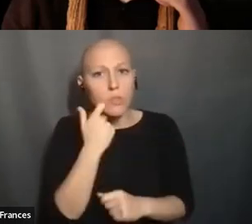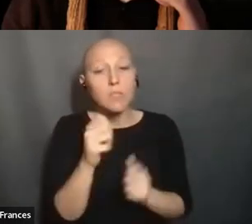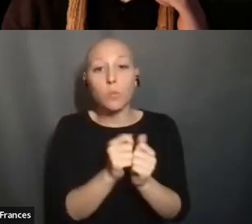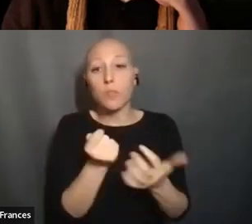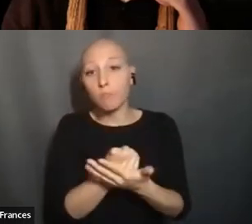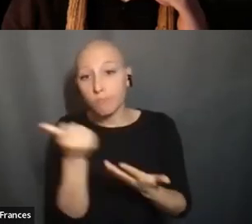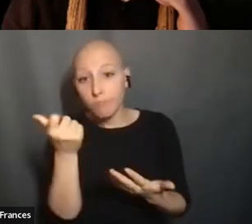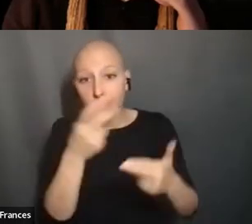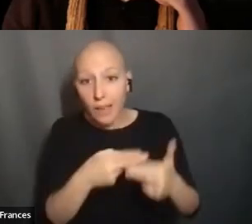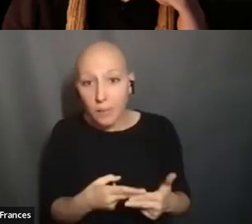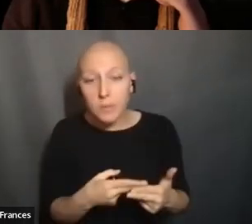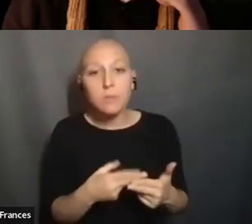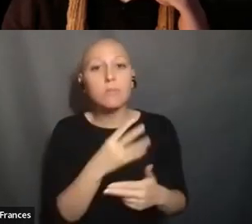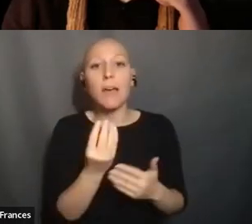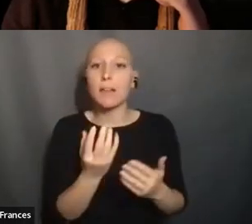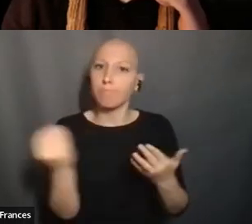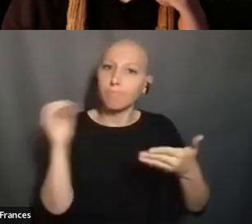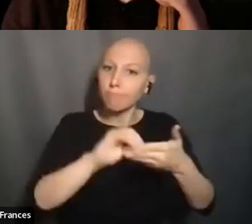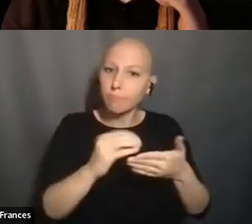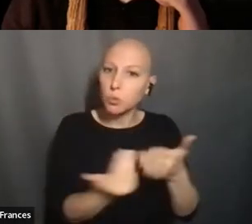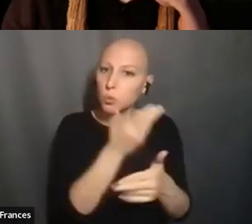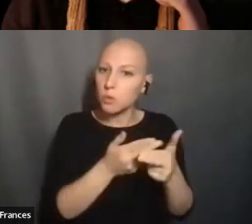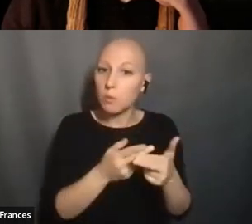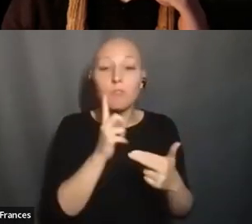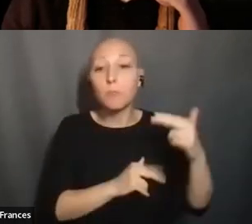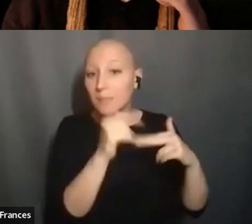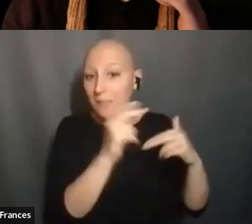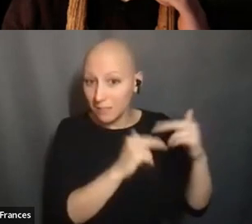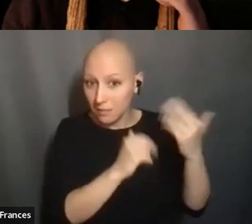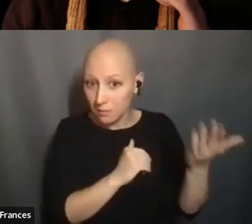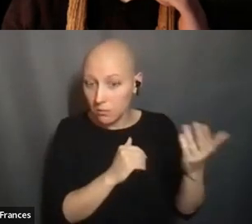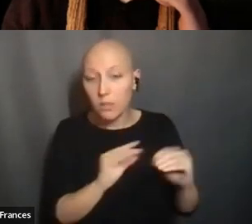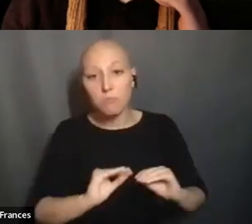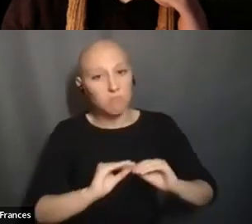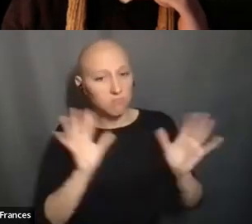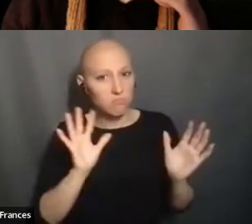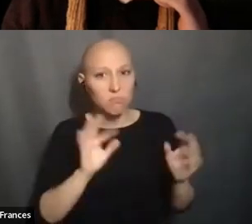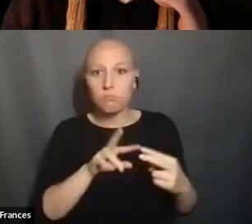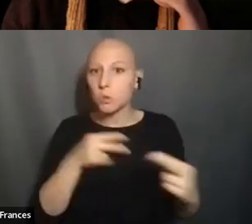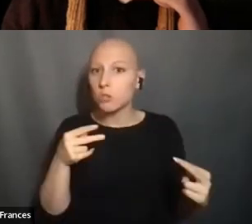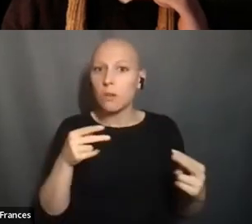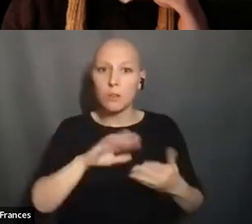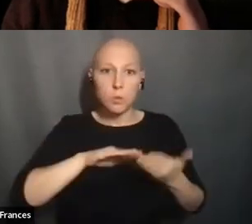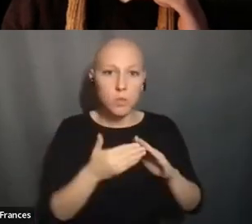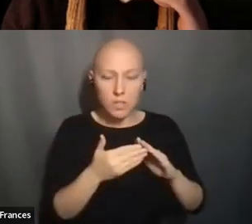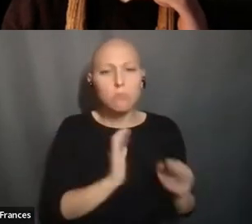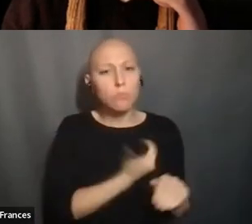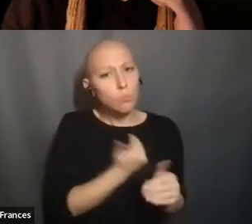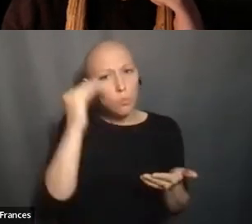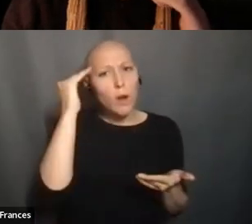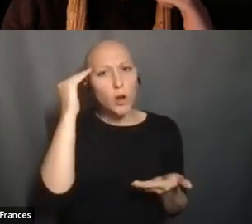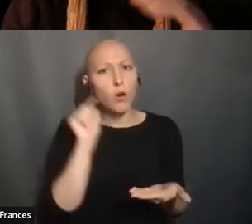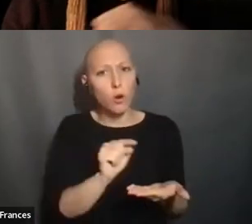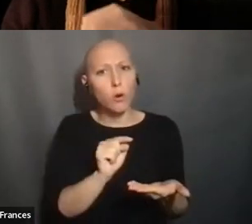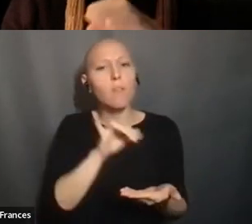RENAMING BUILDINGS. SO, CLEARLY, THE GENETICS COMMUNITY IS AWARE OF THIS AND THERE IS A, HAS